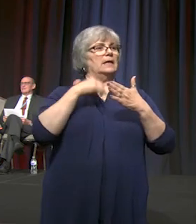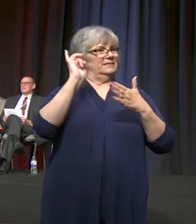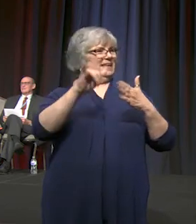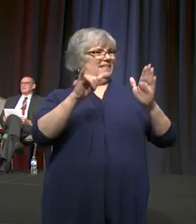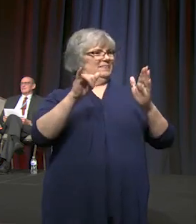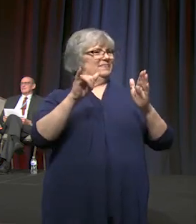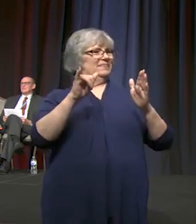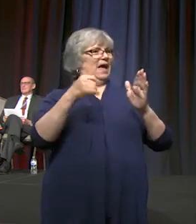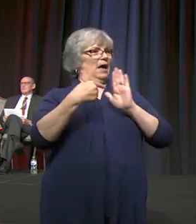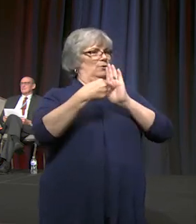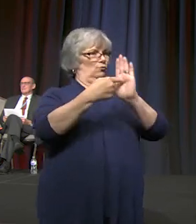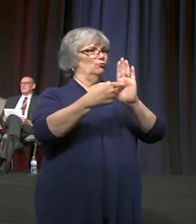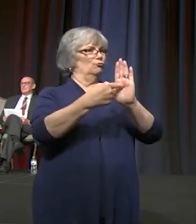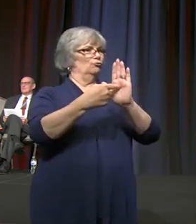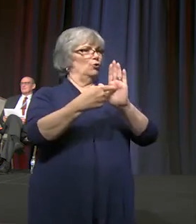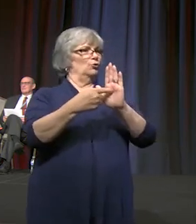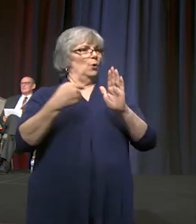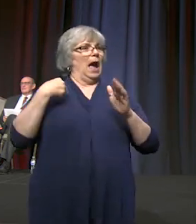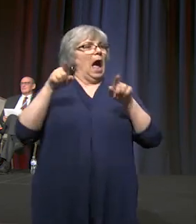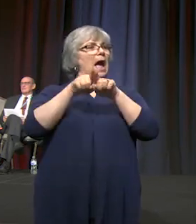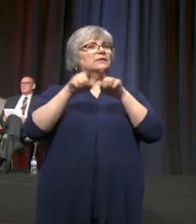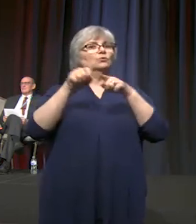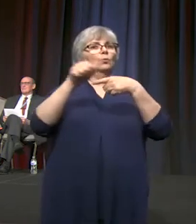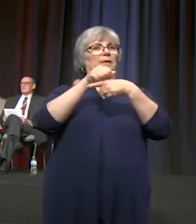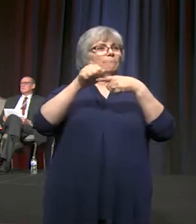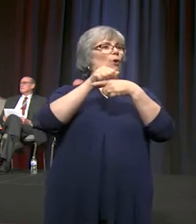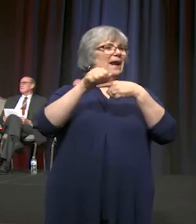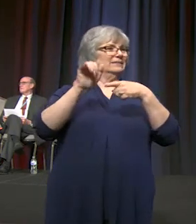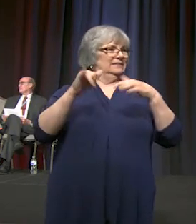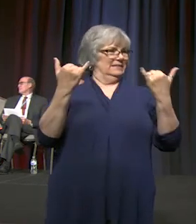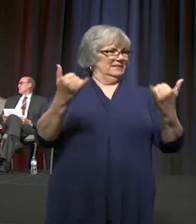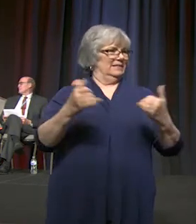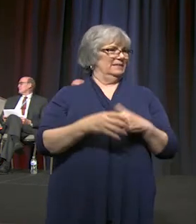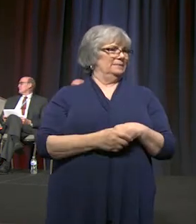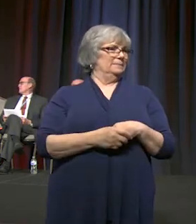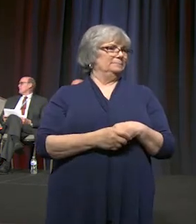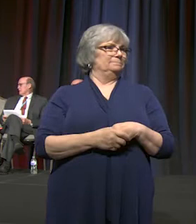as we practice what we teach. Thank you.